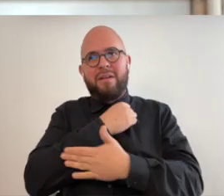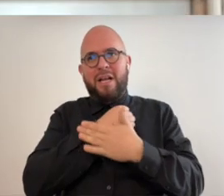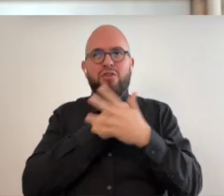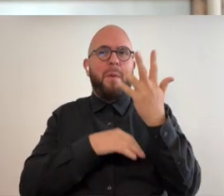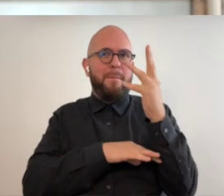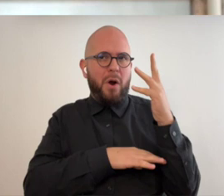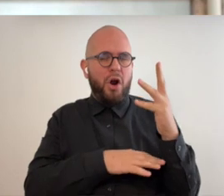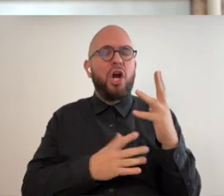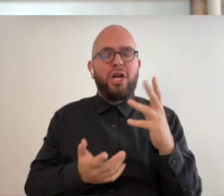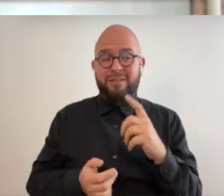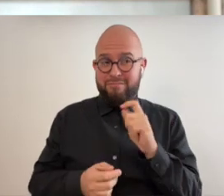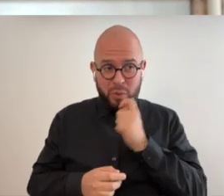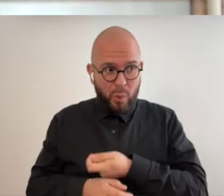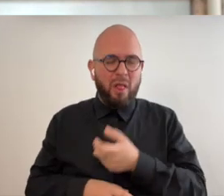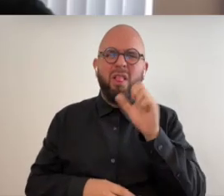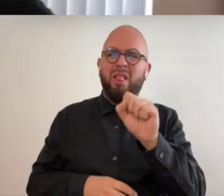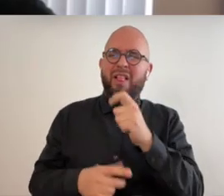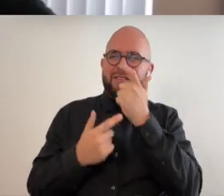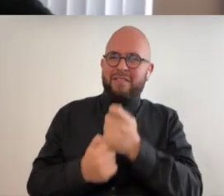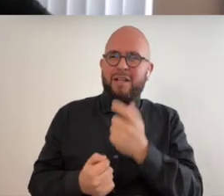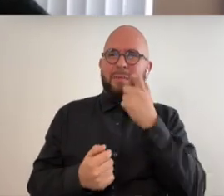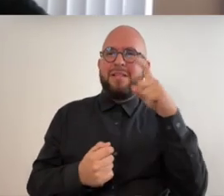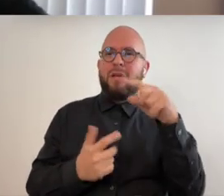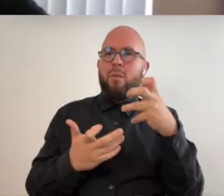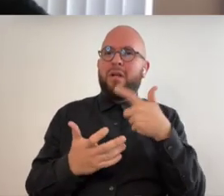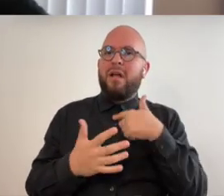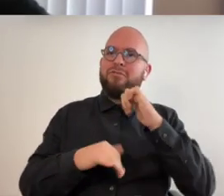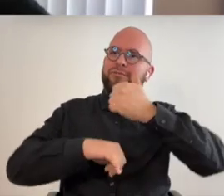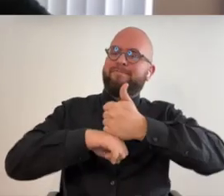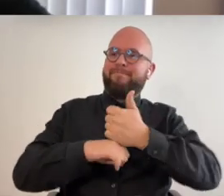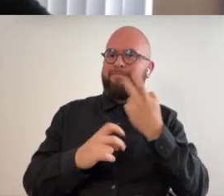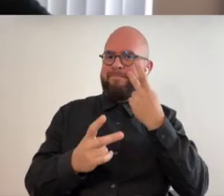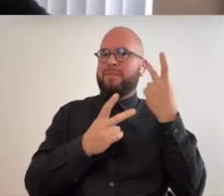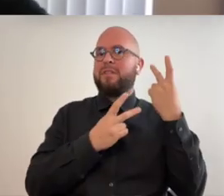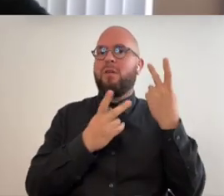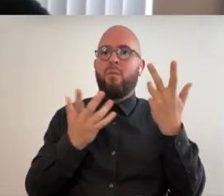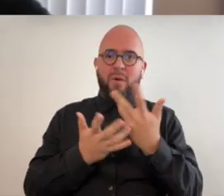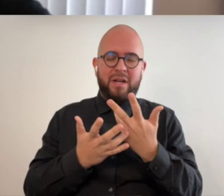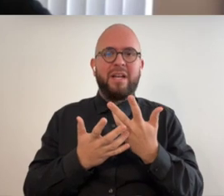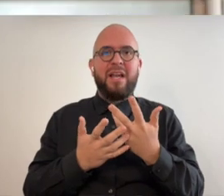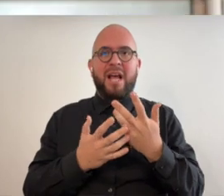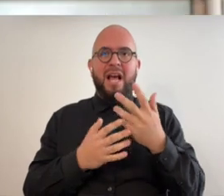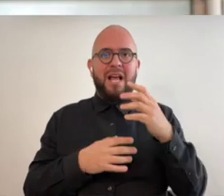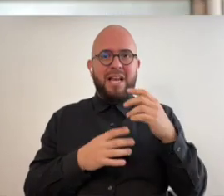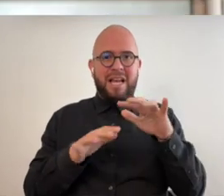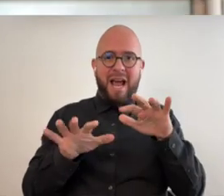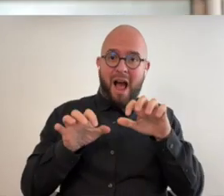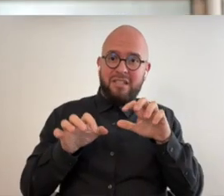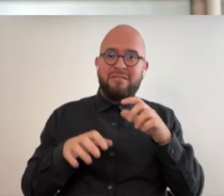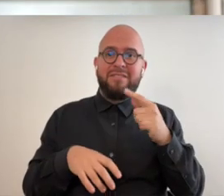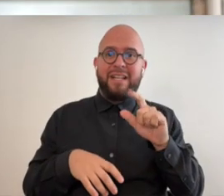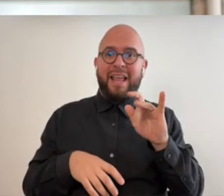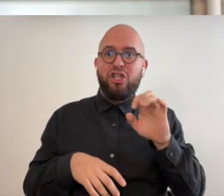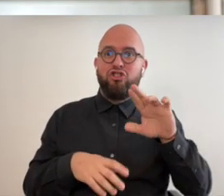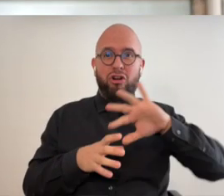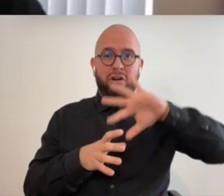it was an interesting project because they wanted us to memorialize um a dying glacier and so a whole bunch of different artists